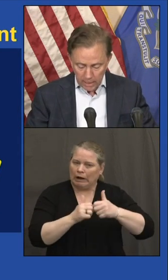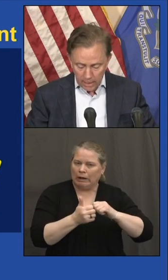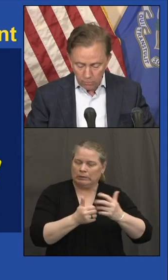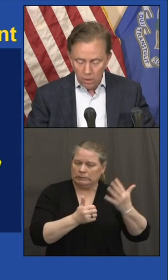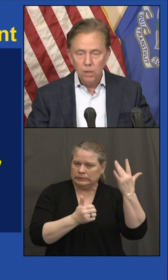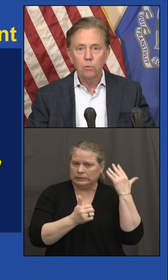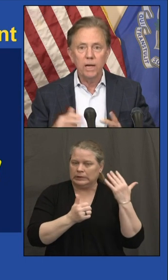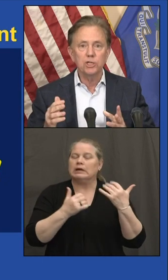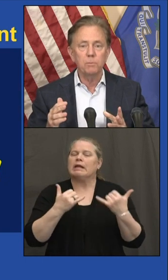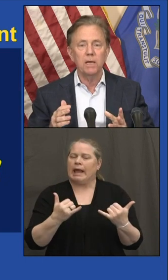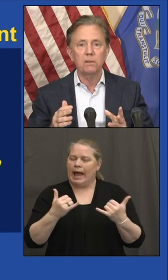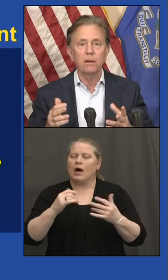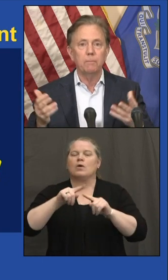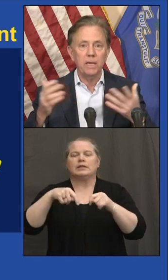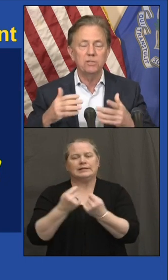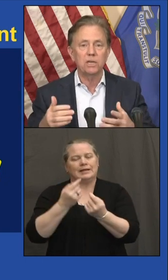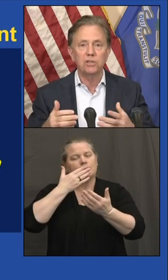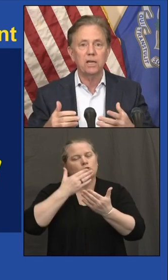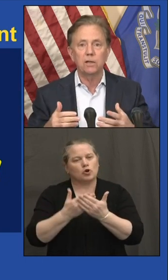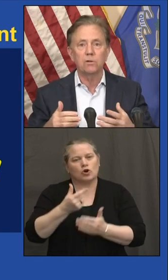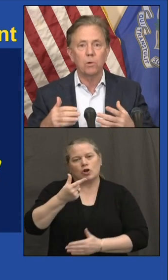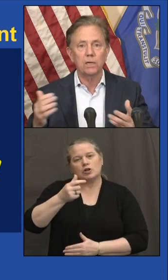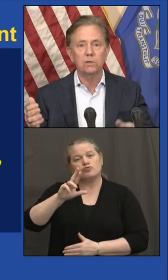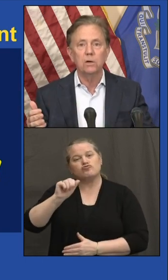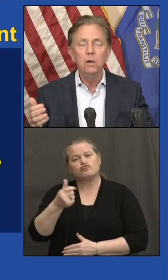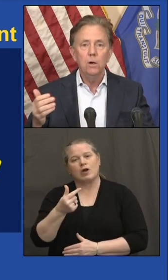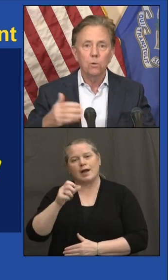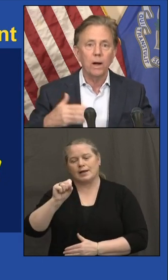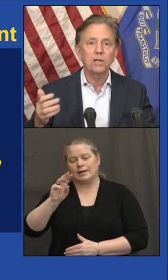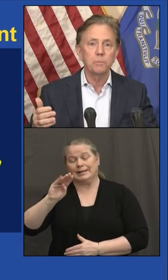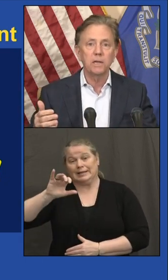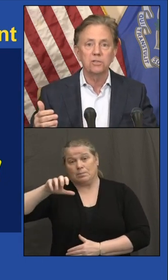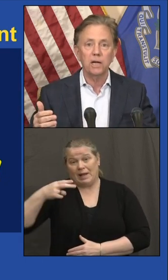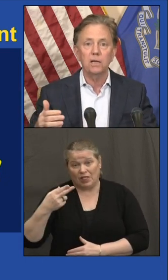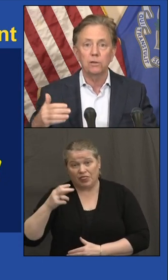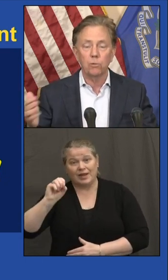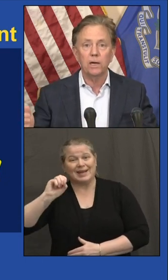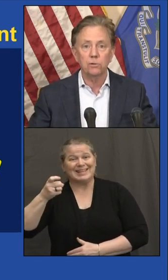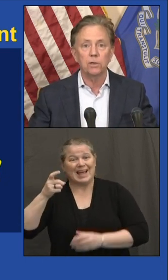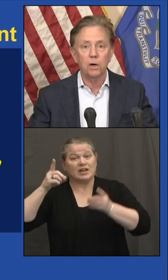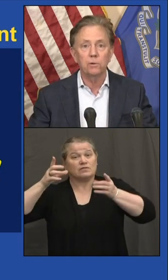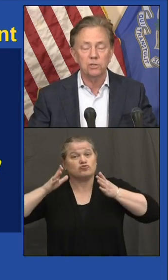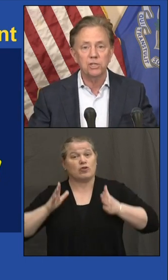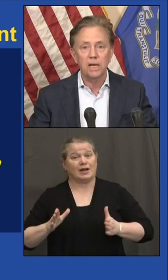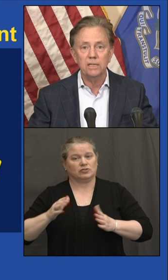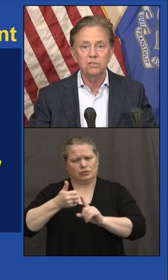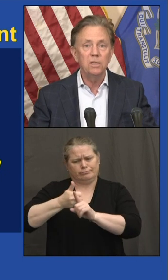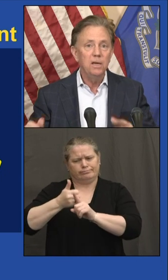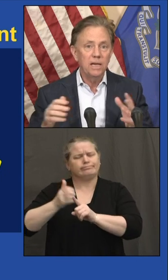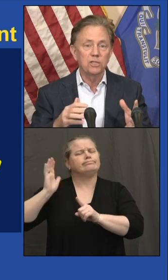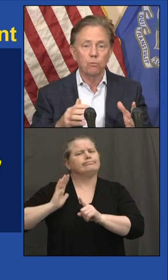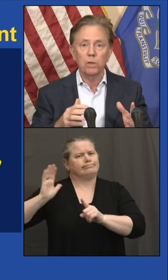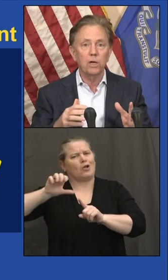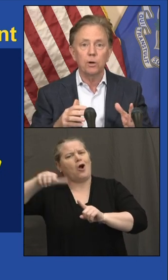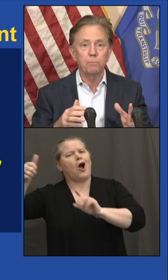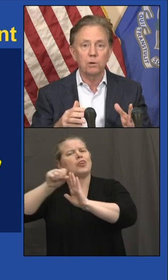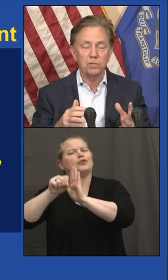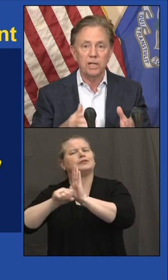team right now. Greg Smith, he's the executive director. Greg has been executive director at other states. He's a really good